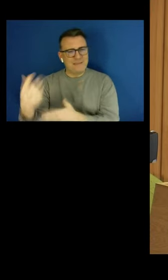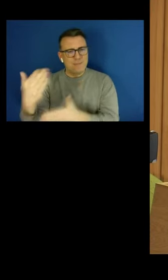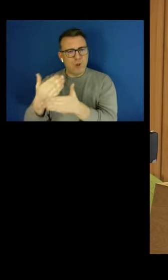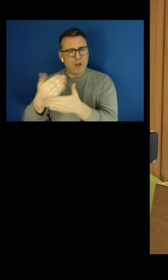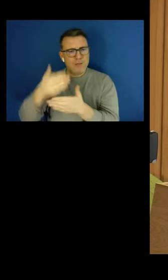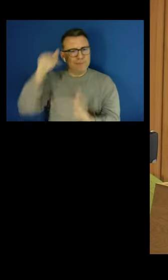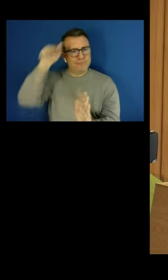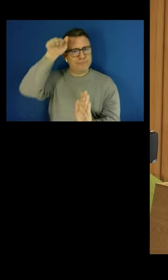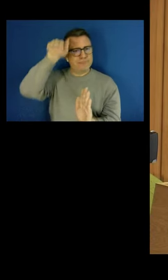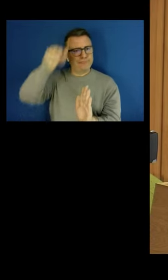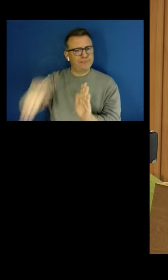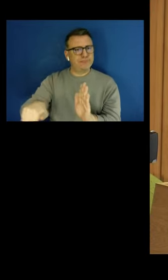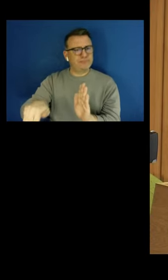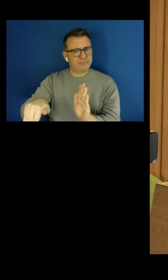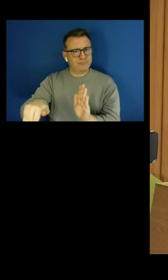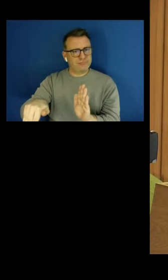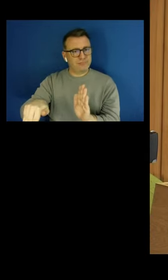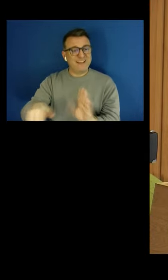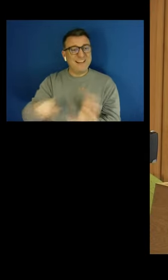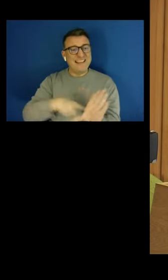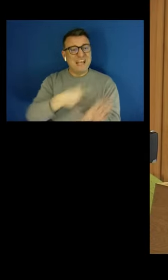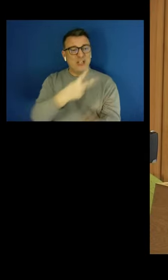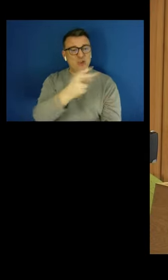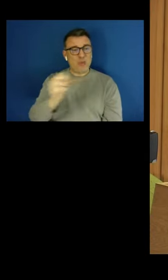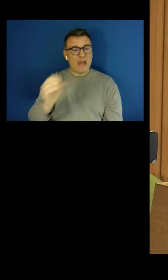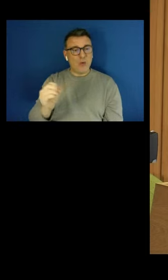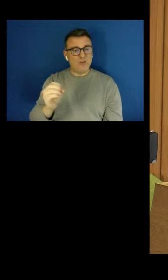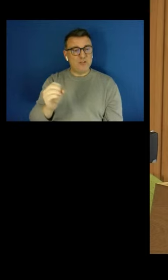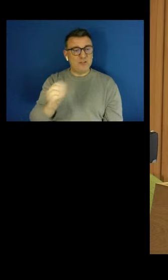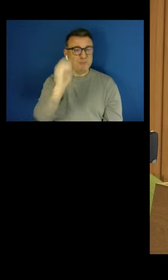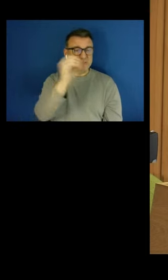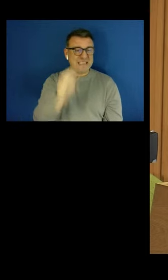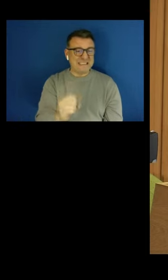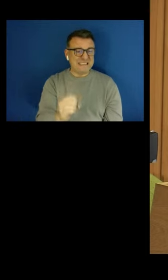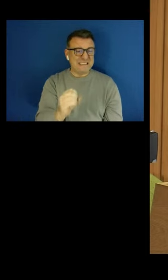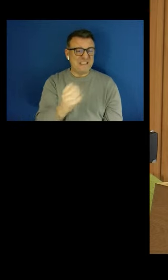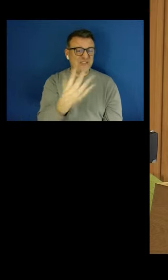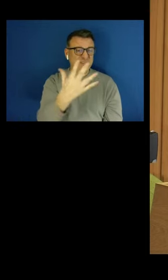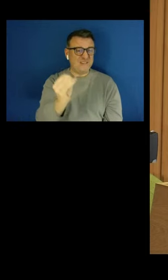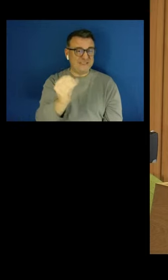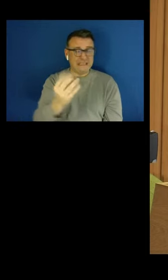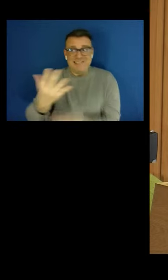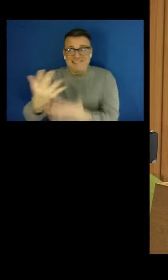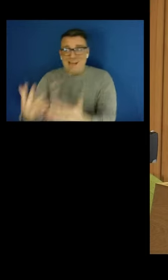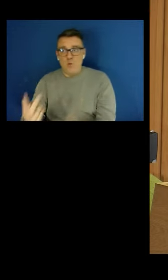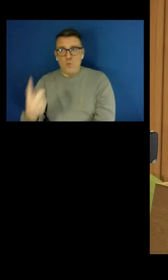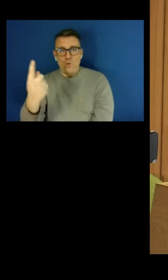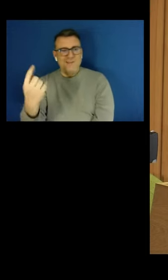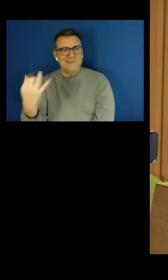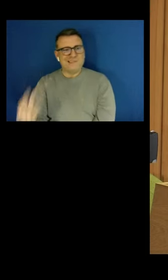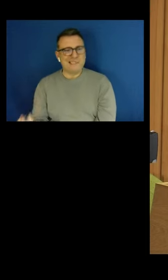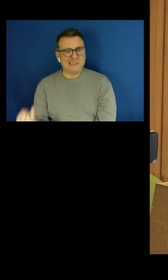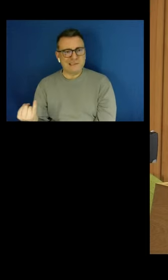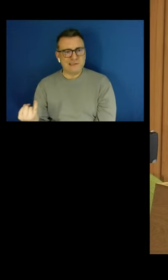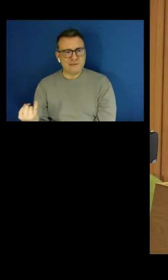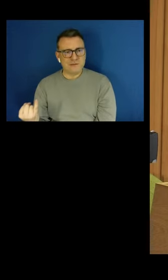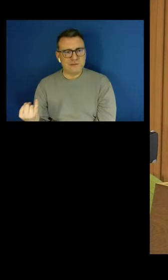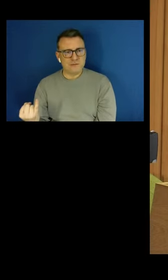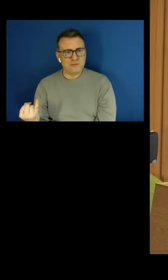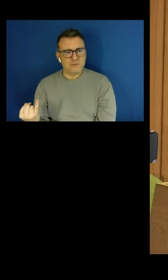in the year 2000 to just one in six today. And people working in the gig economy,